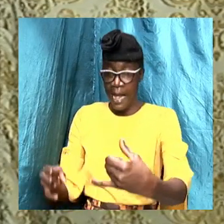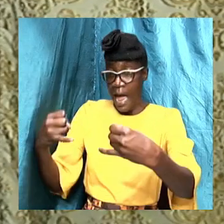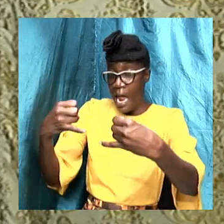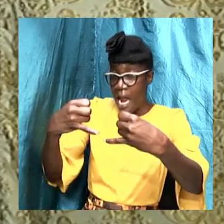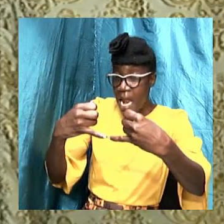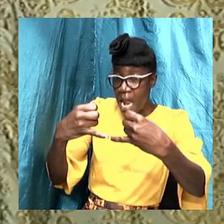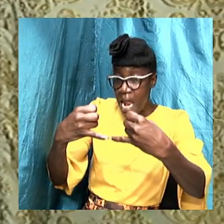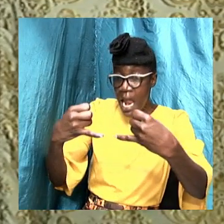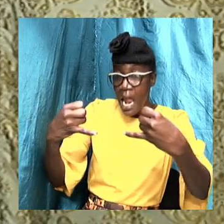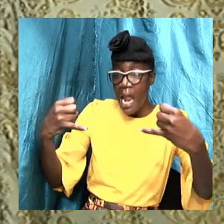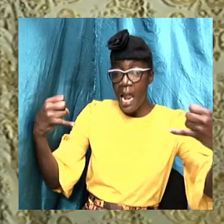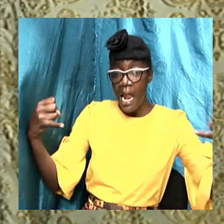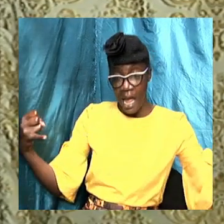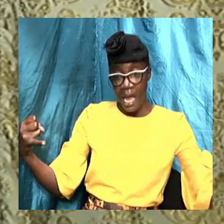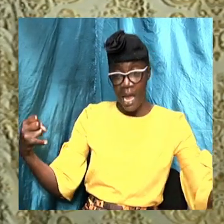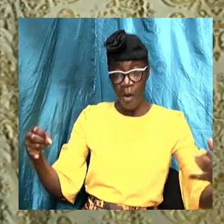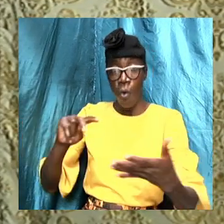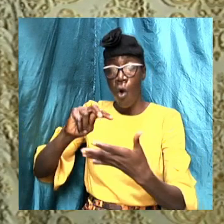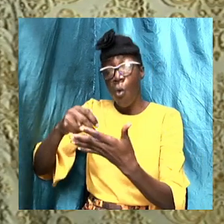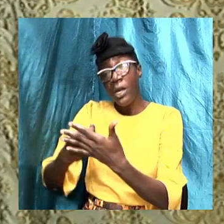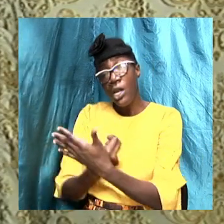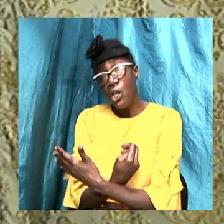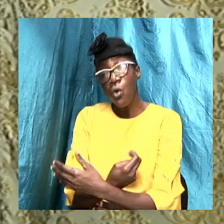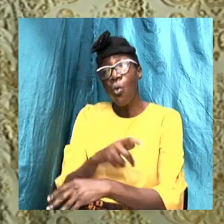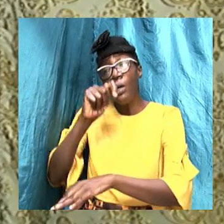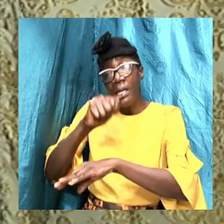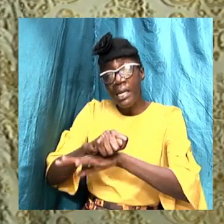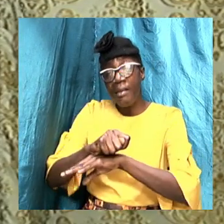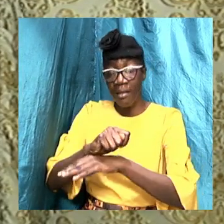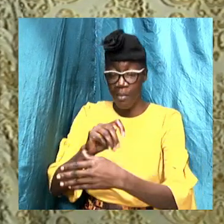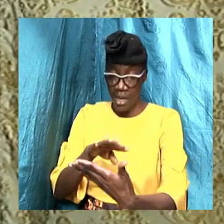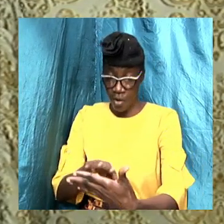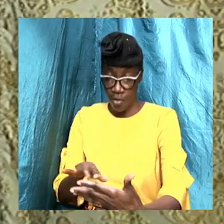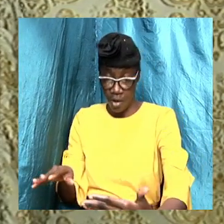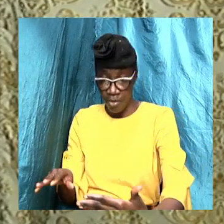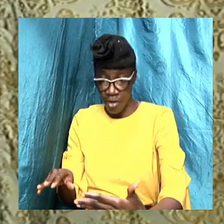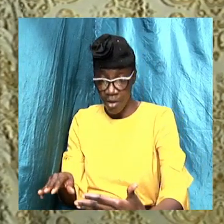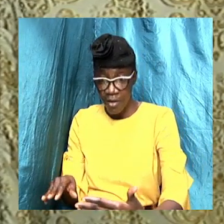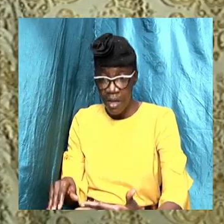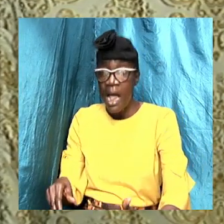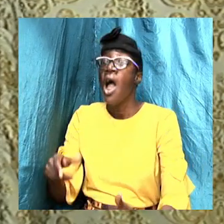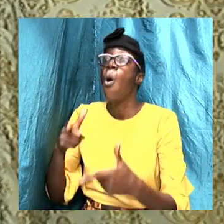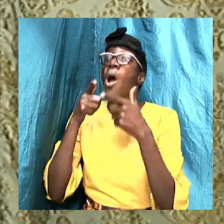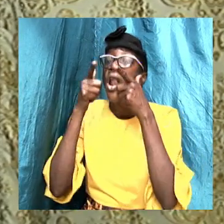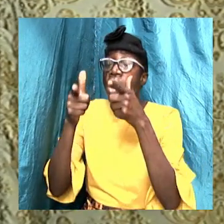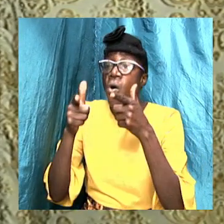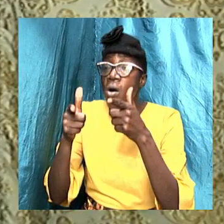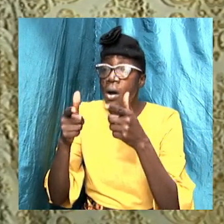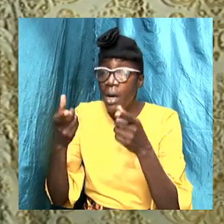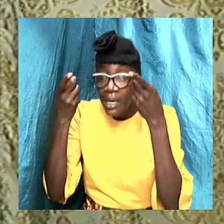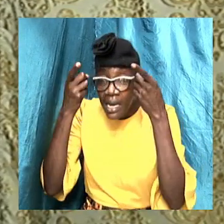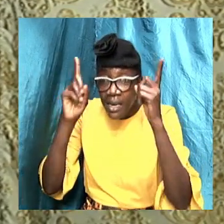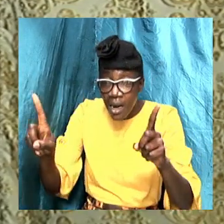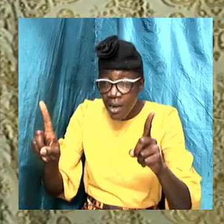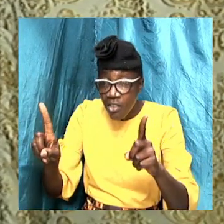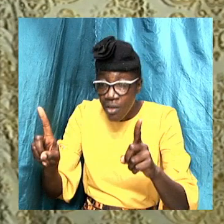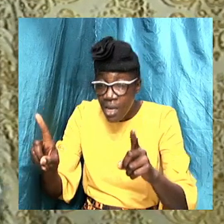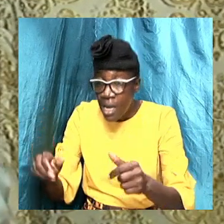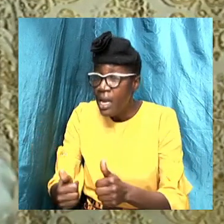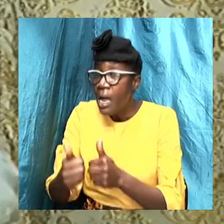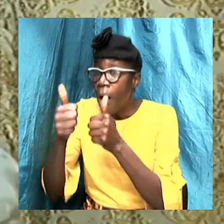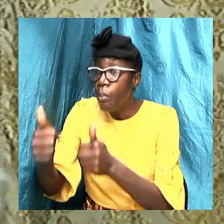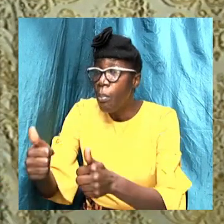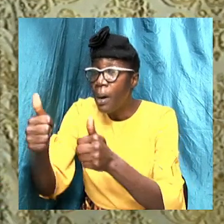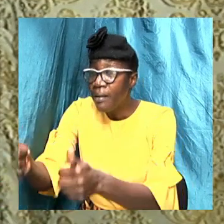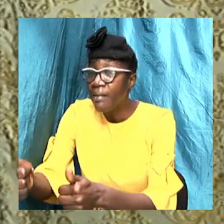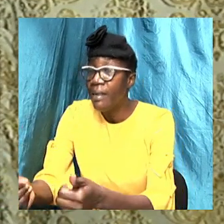and we recognized that the doctrine that the apostles passed down to us, it wasn't something that just